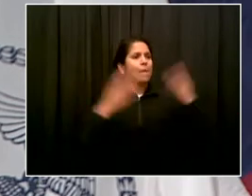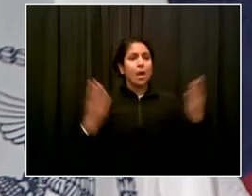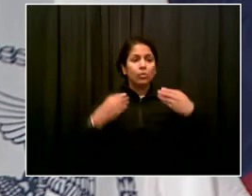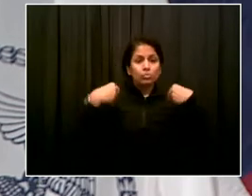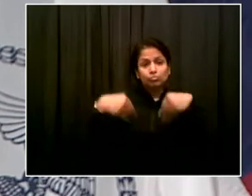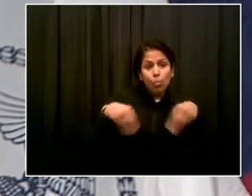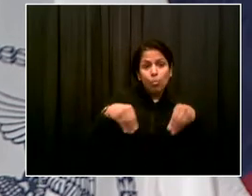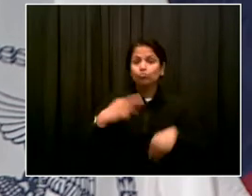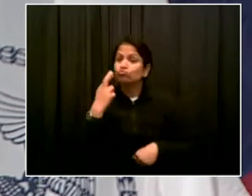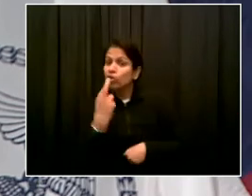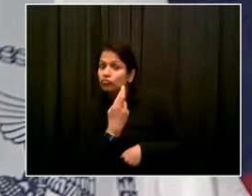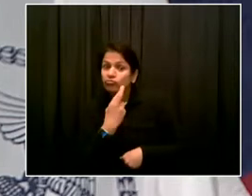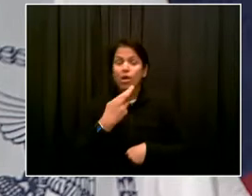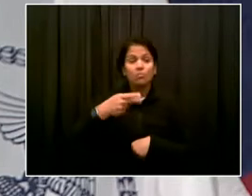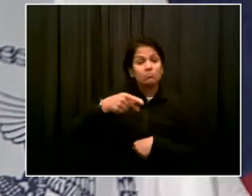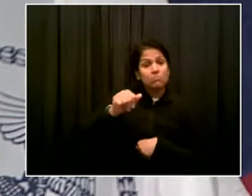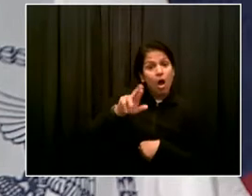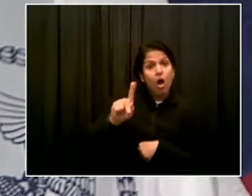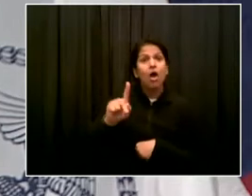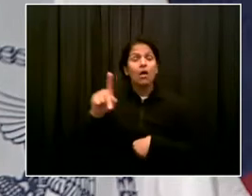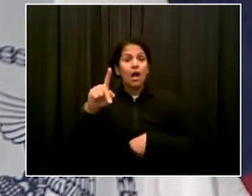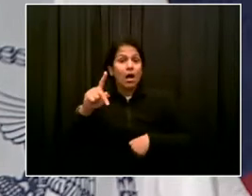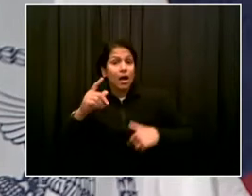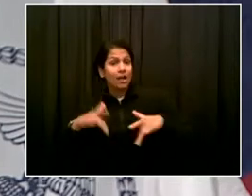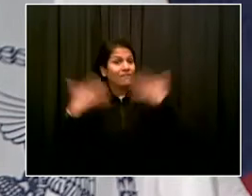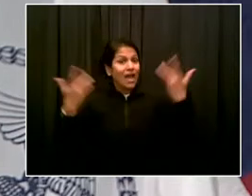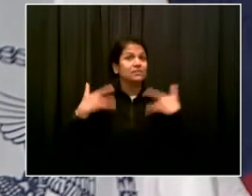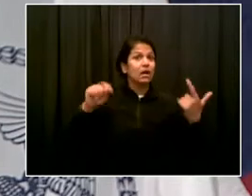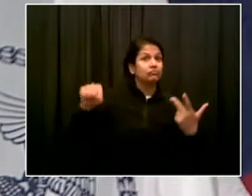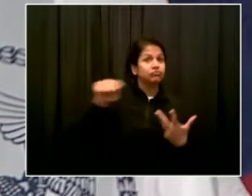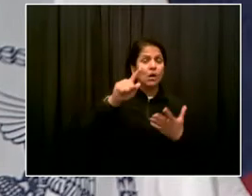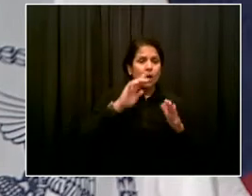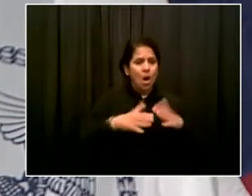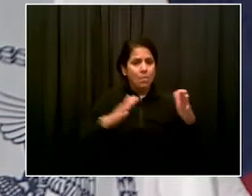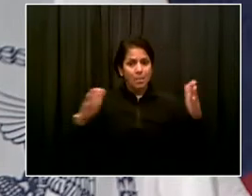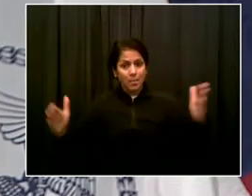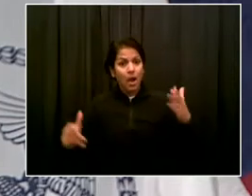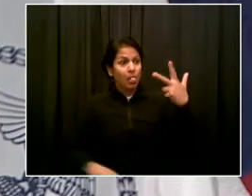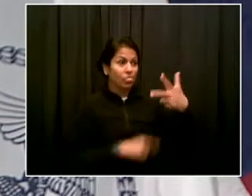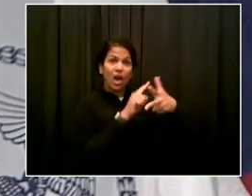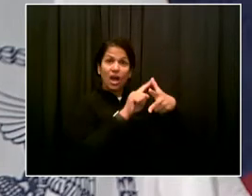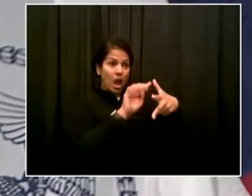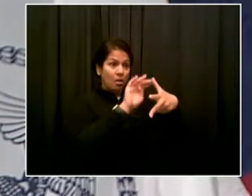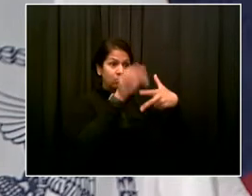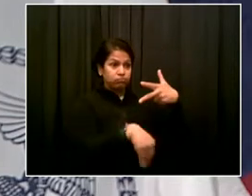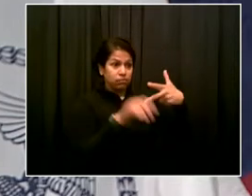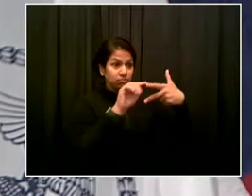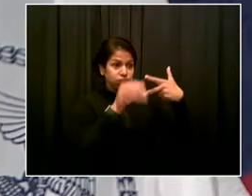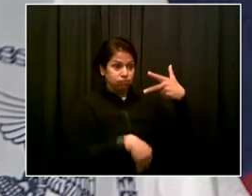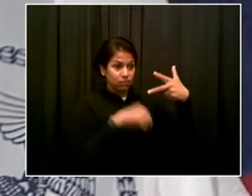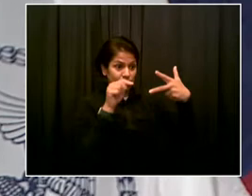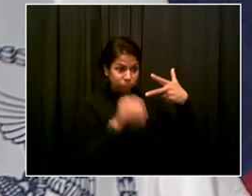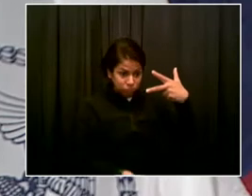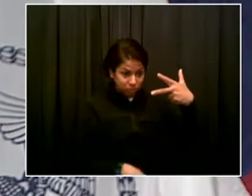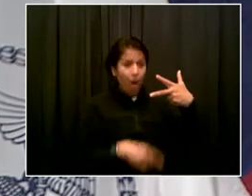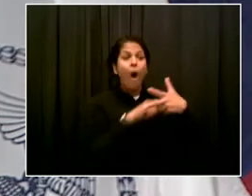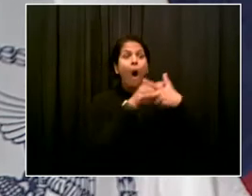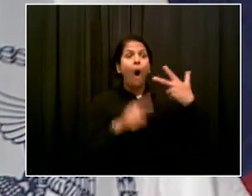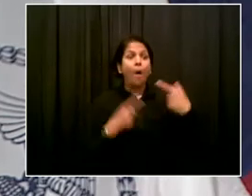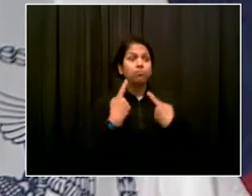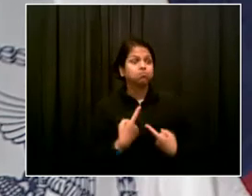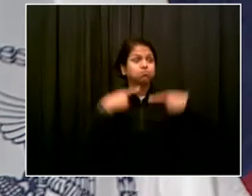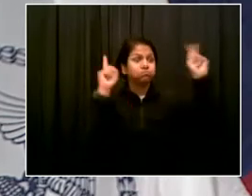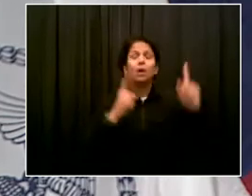many, many more people are going to get vaccinated. So I really believe in my colleagues, and I've talked about this a lot, that most people have not gotten